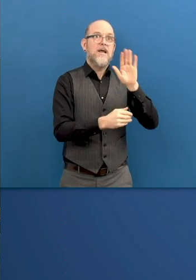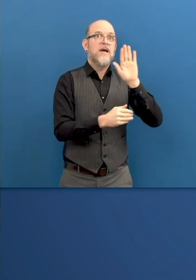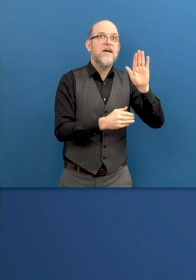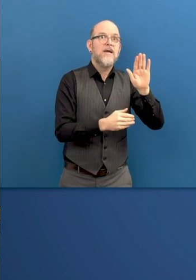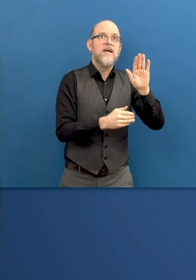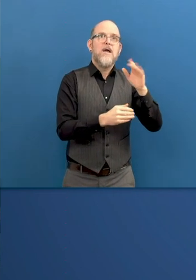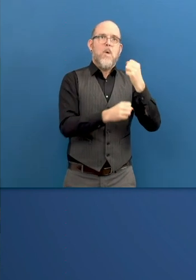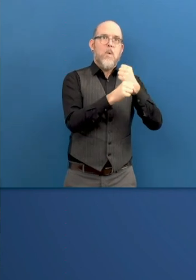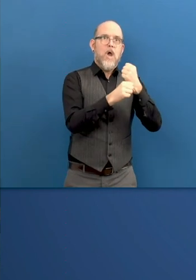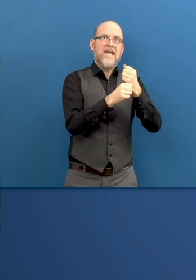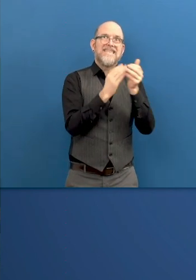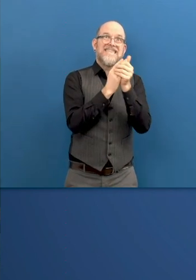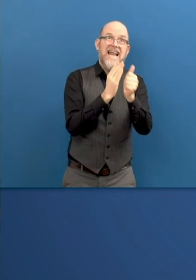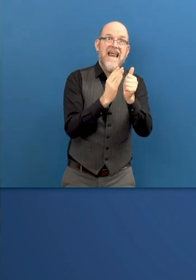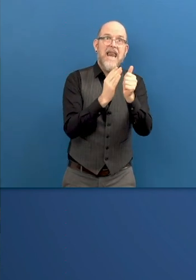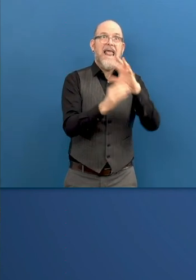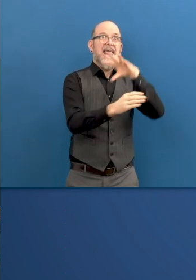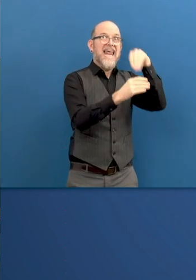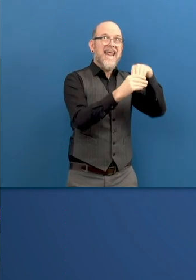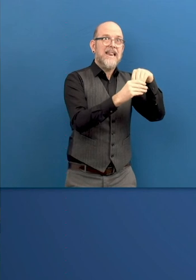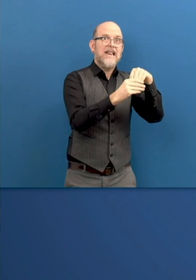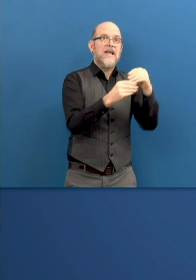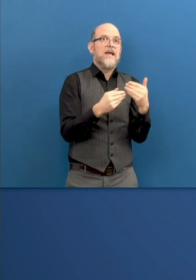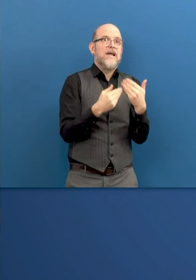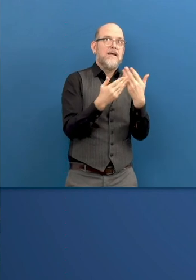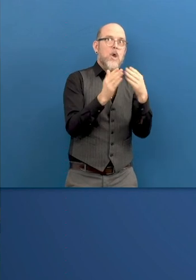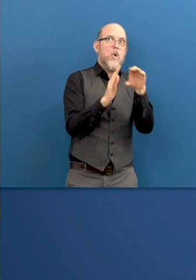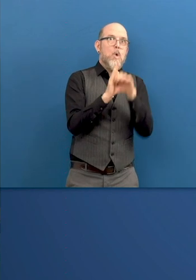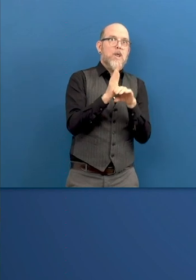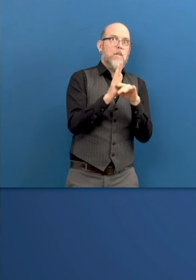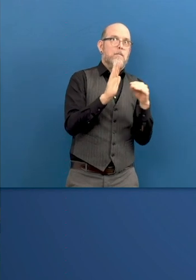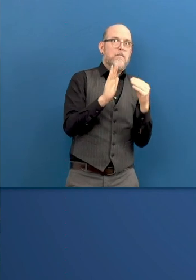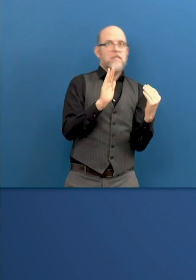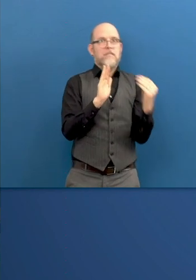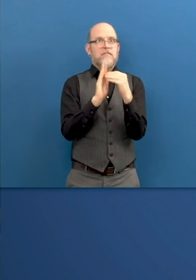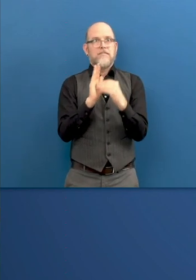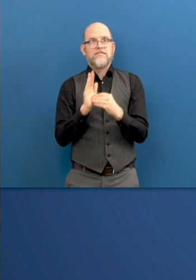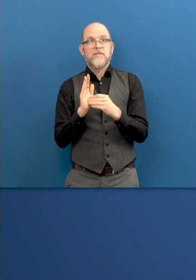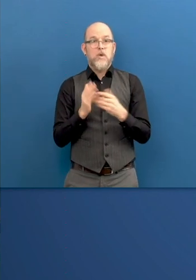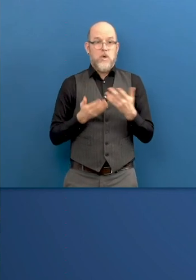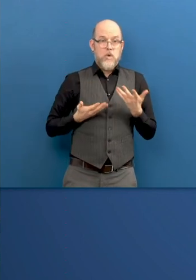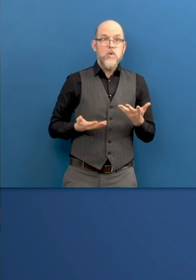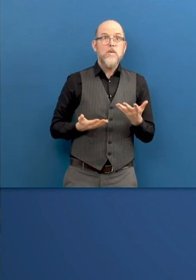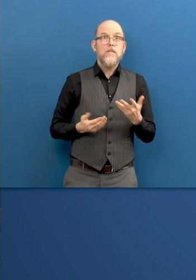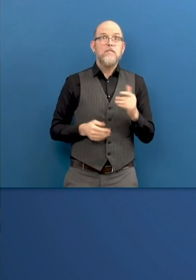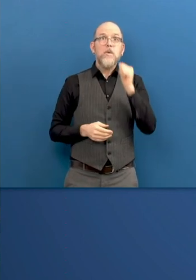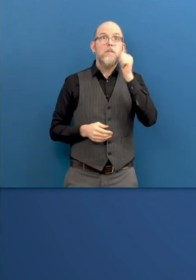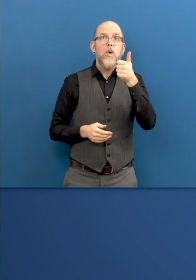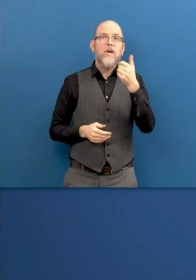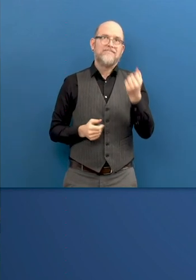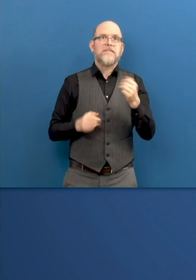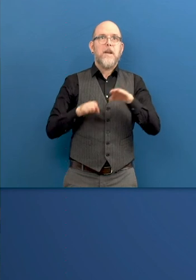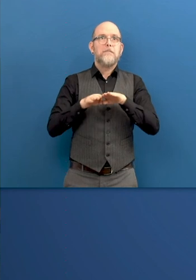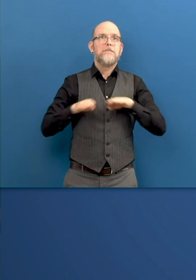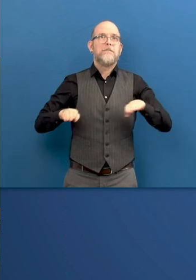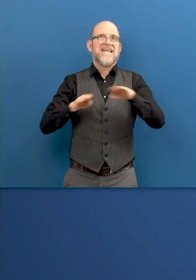a basic competence, no longer complementary but essential when it comes to tackling new jobs. And